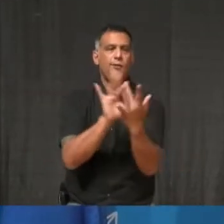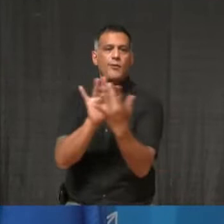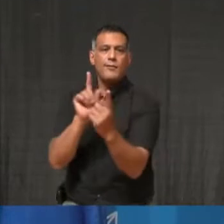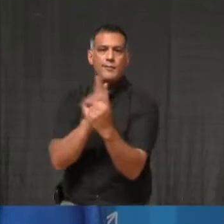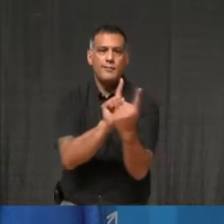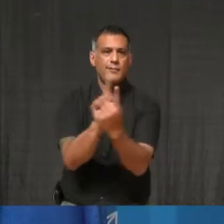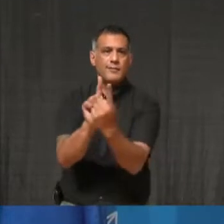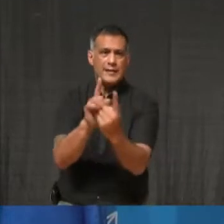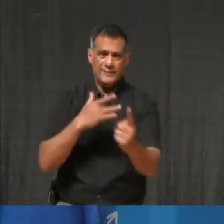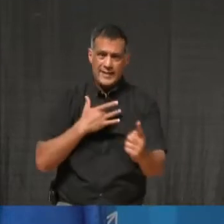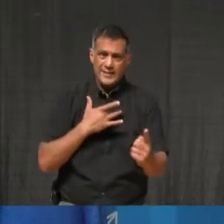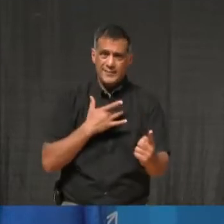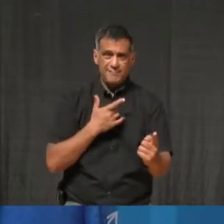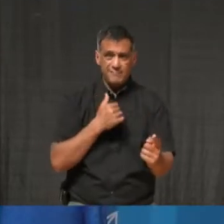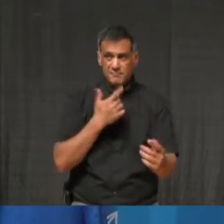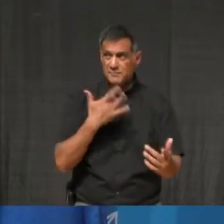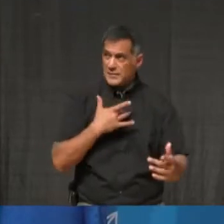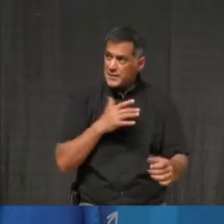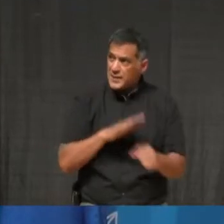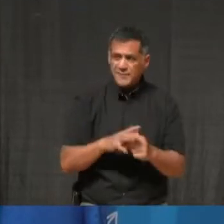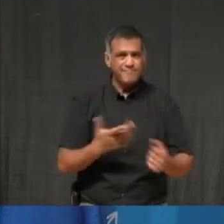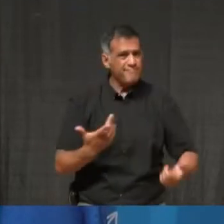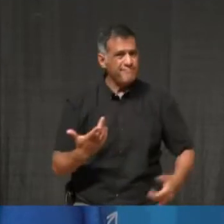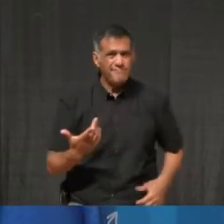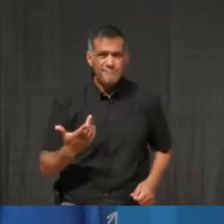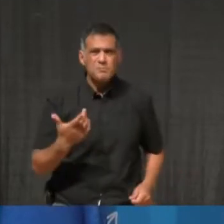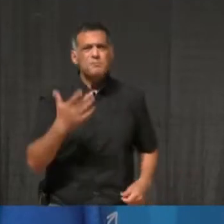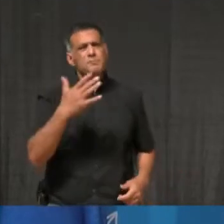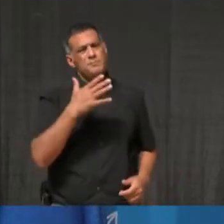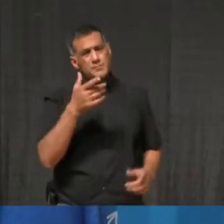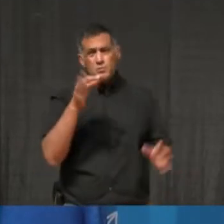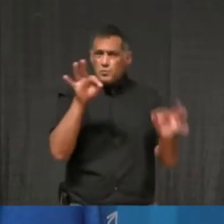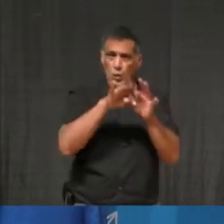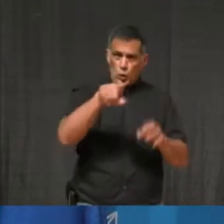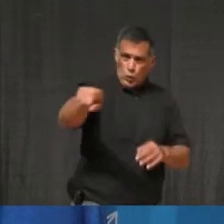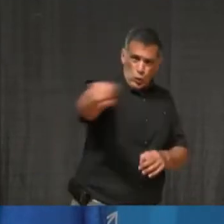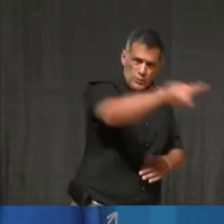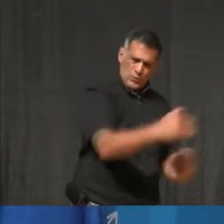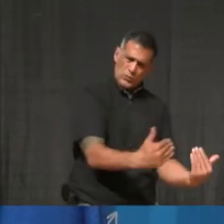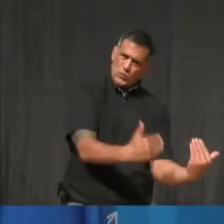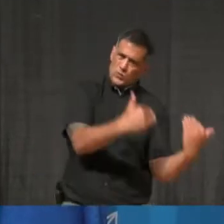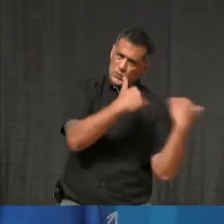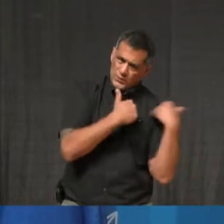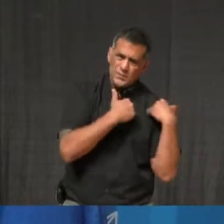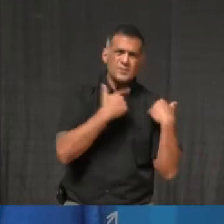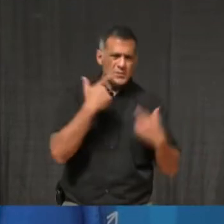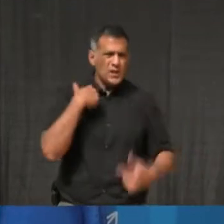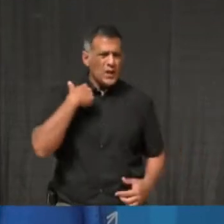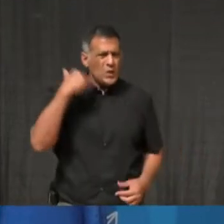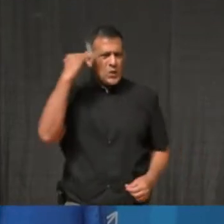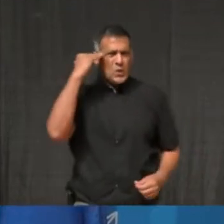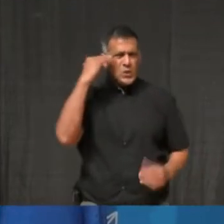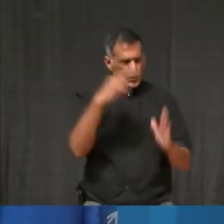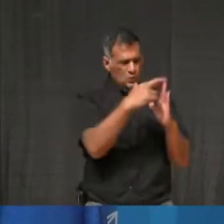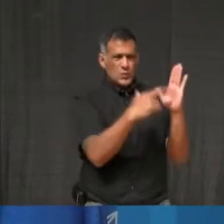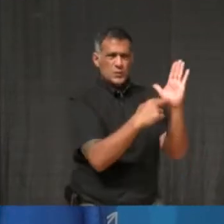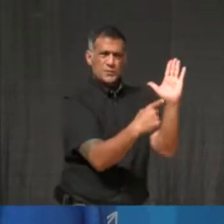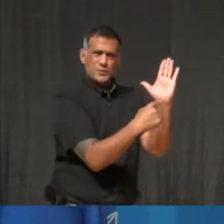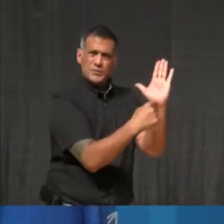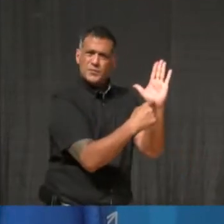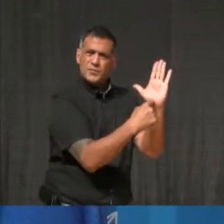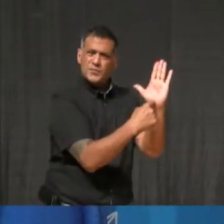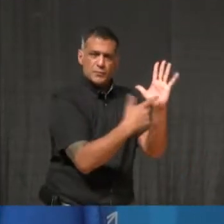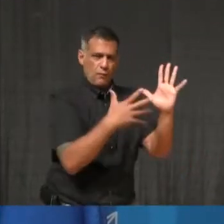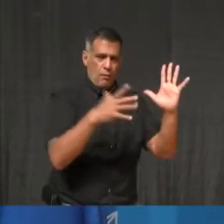And I know that all the rules and restrictions can be confusing and dizzying. So I urge you to remember two